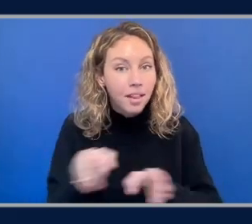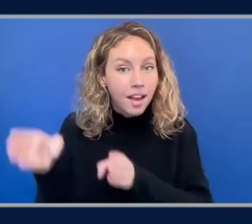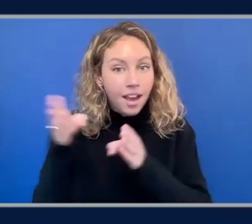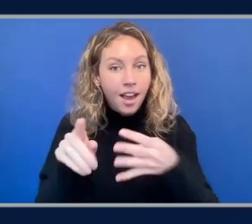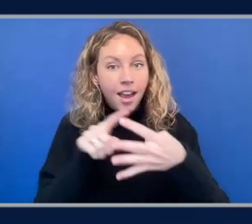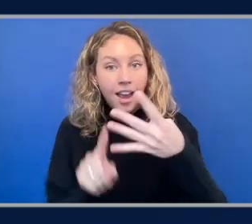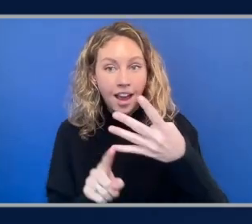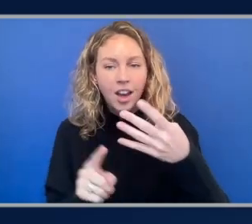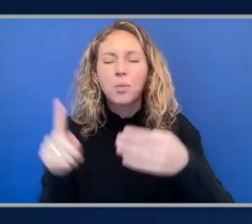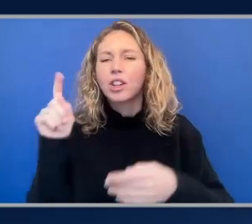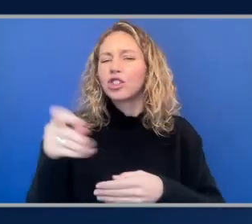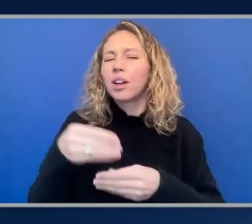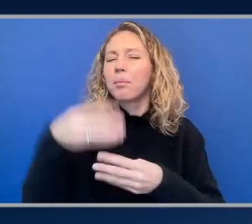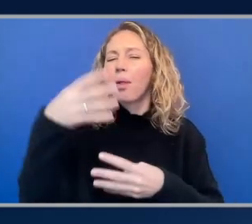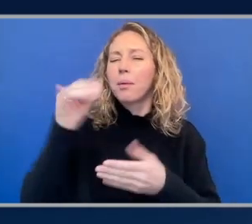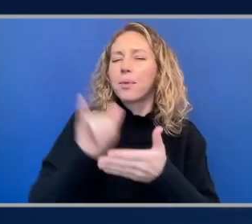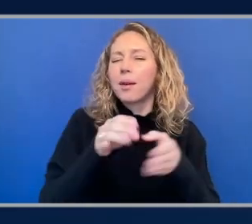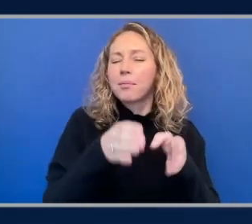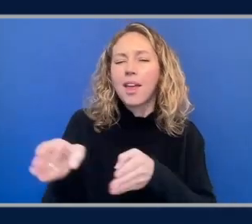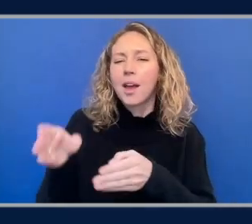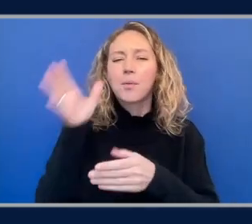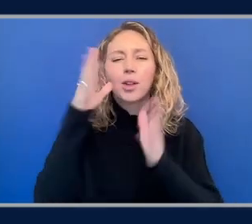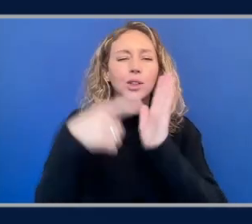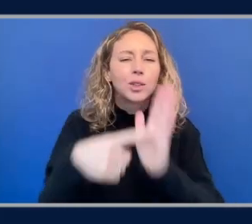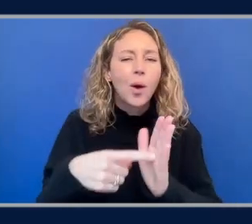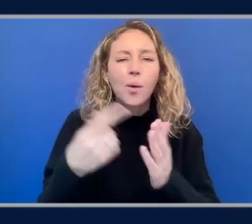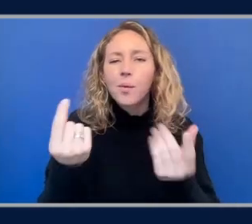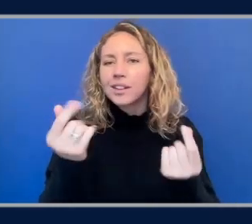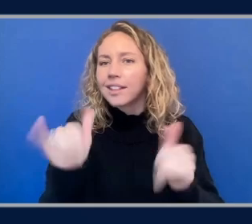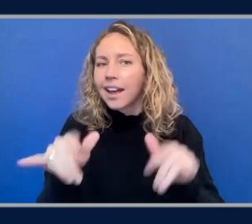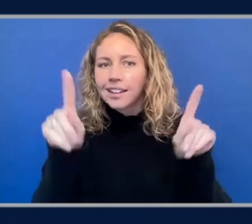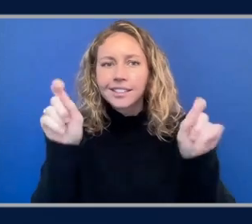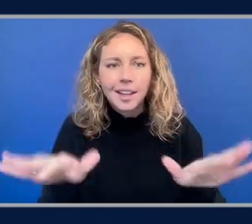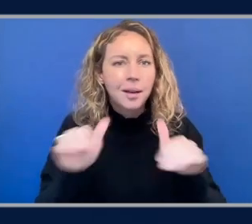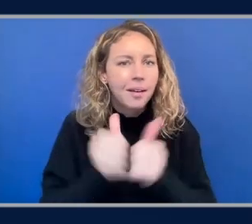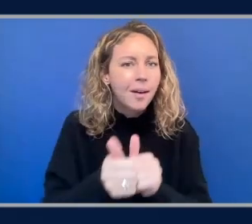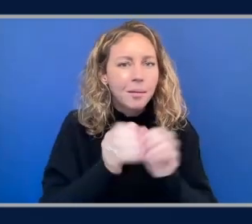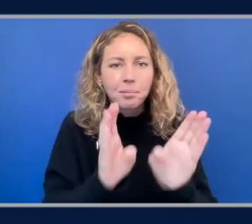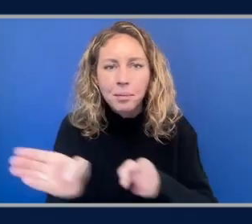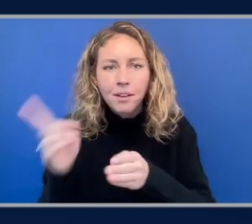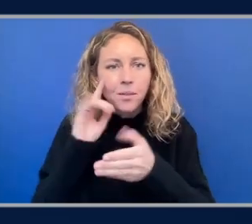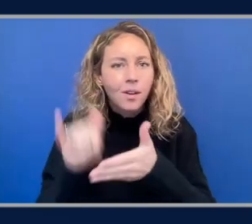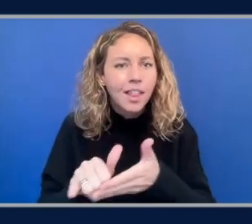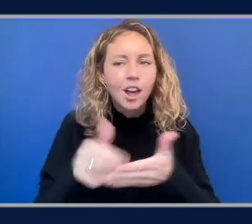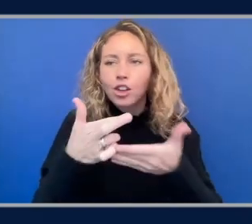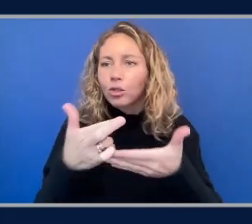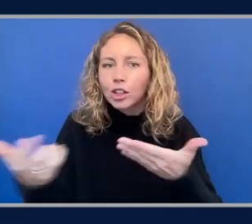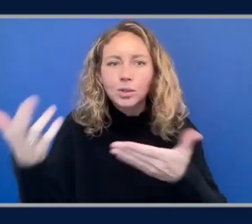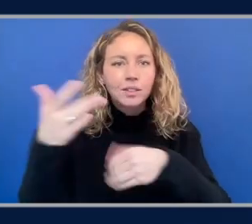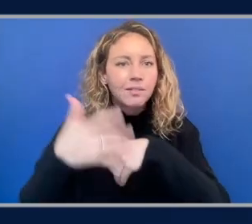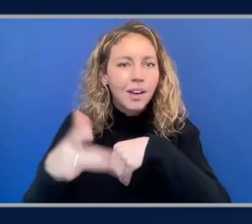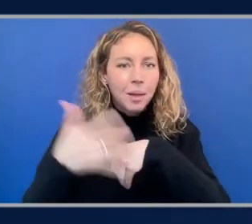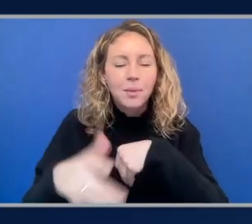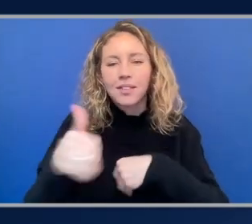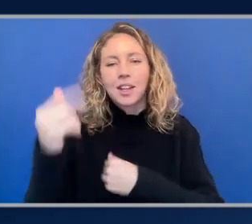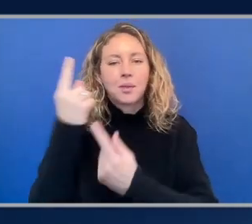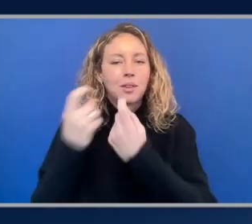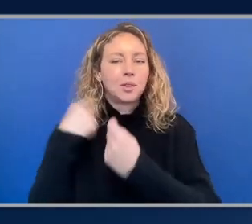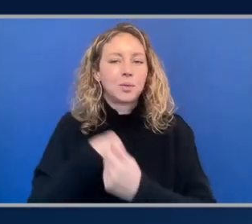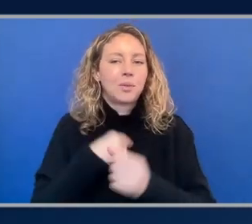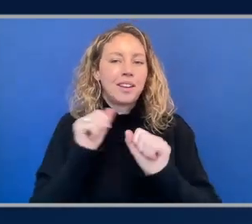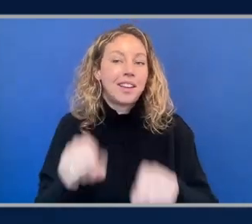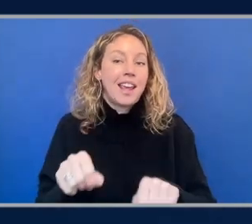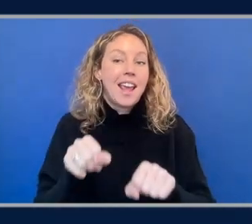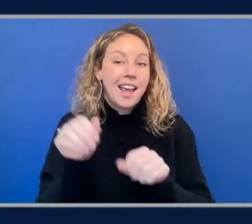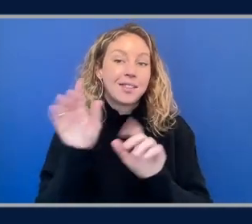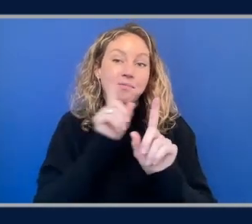I think we should. Okay. Like what is the exam? How do they prepare for it? What are the resources? And a question that we can actually go